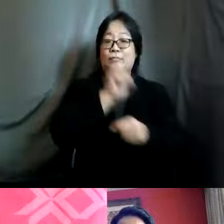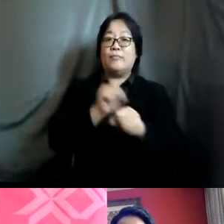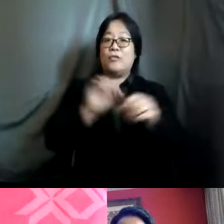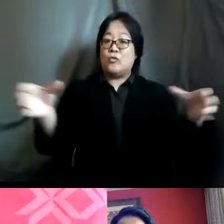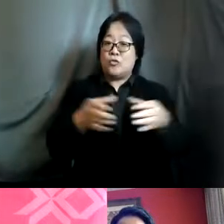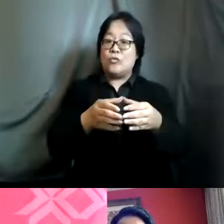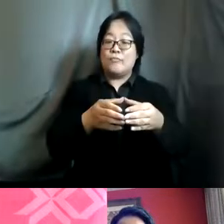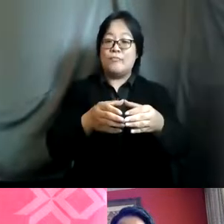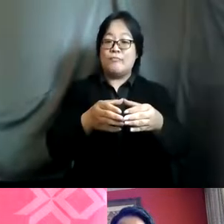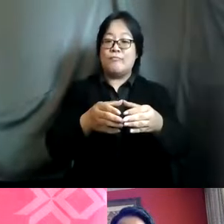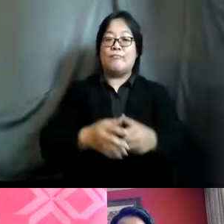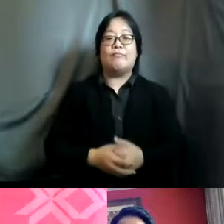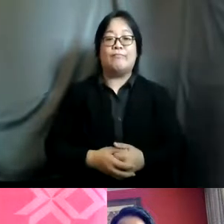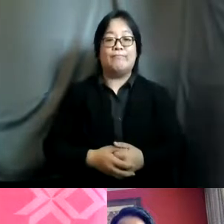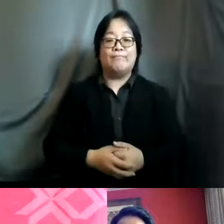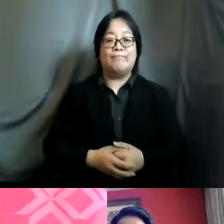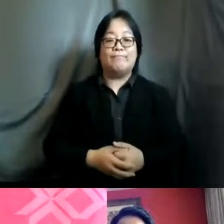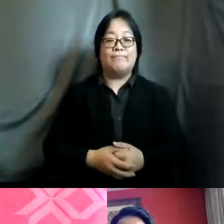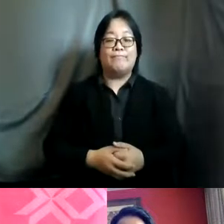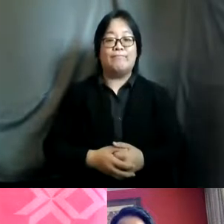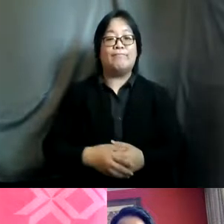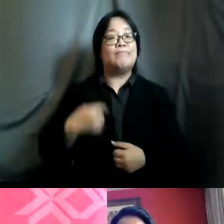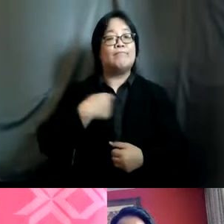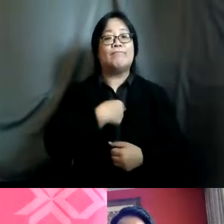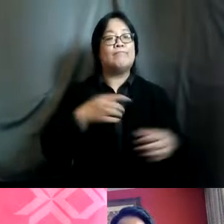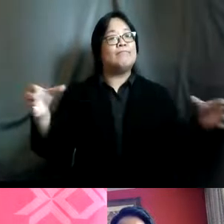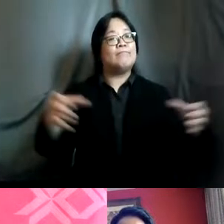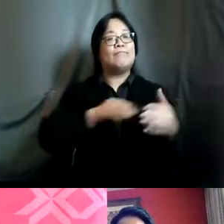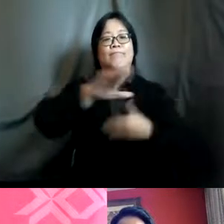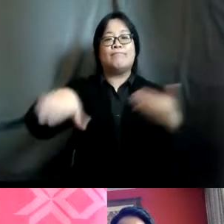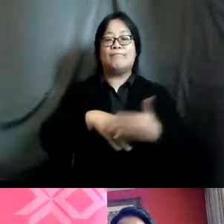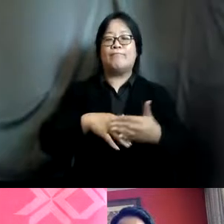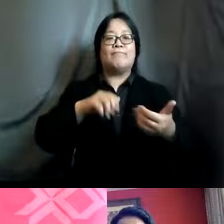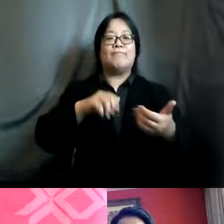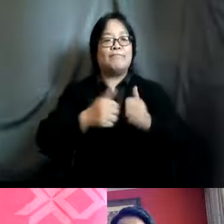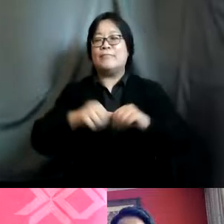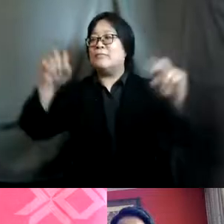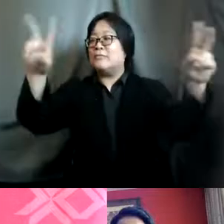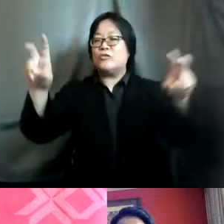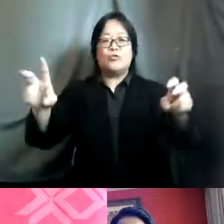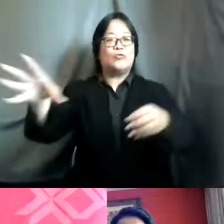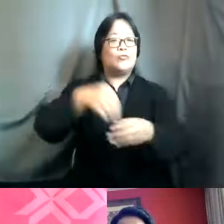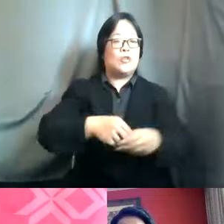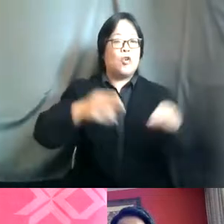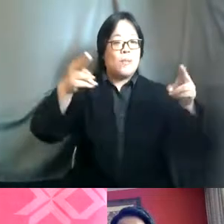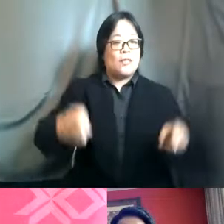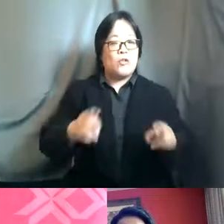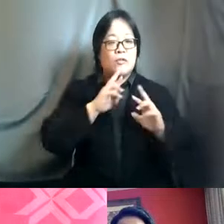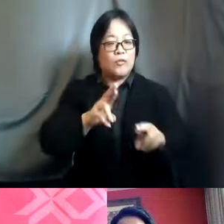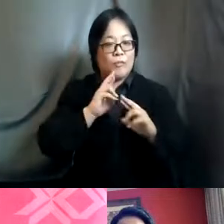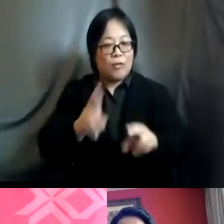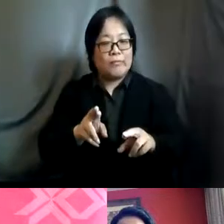of gender-based violence and we bring all of these issues together in our humanitarian response response